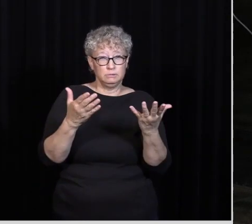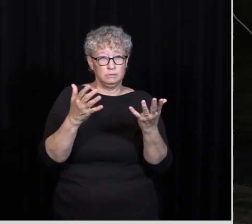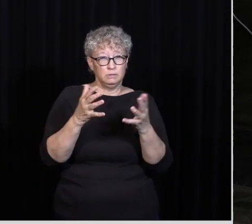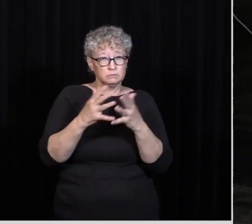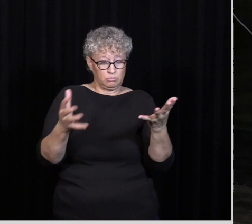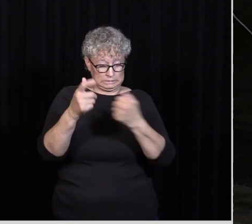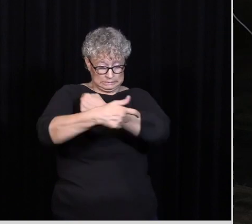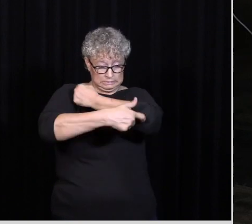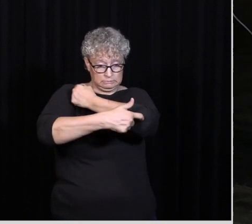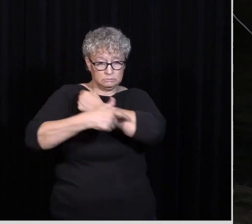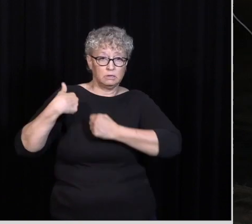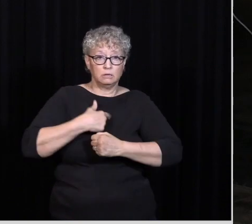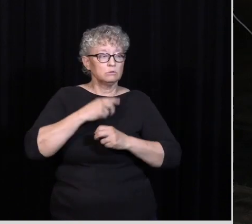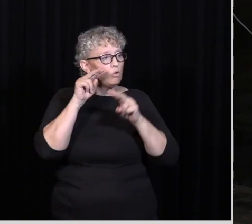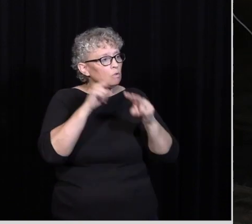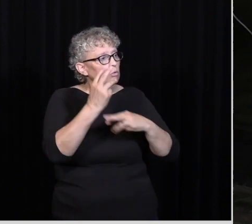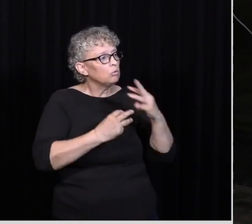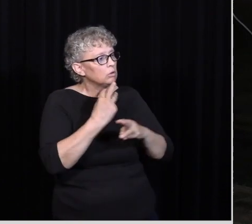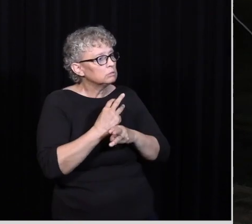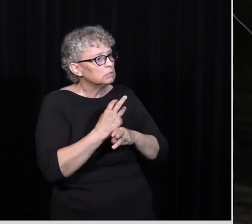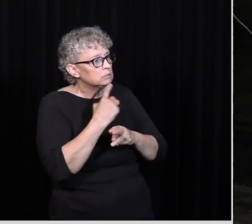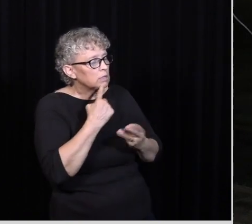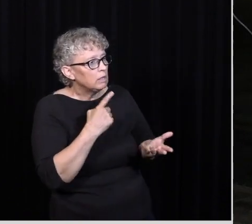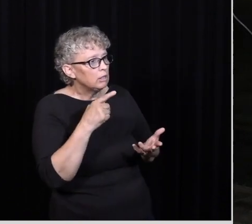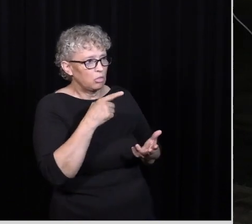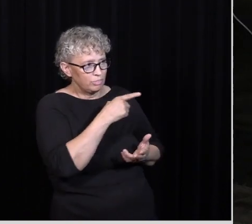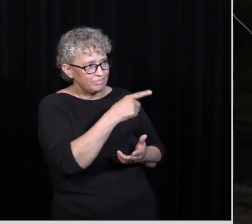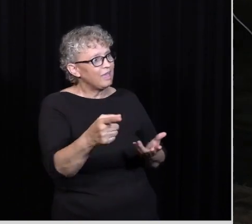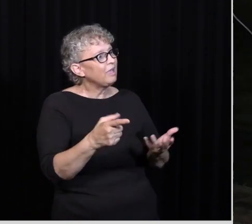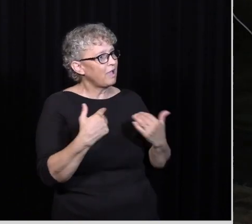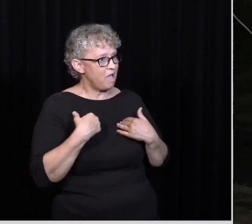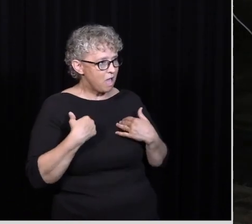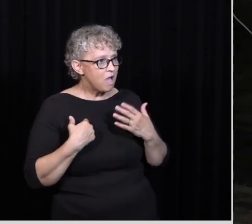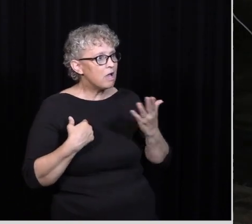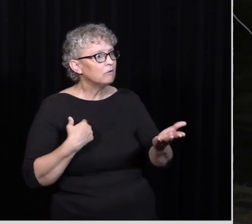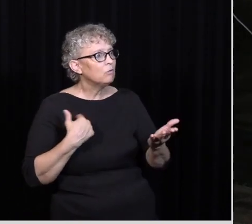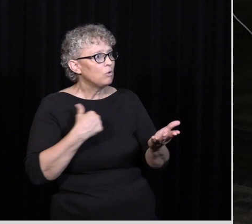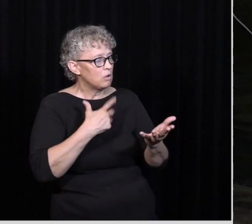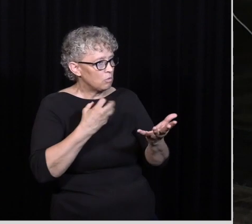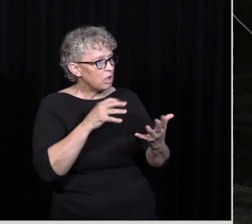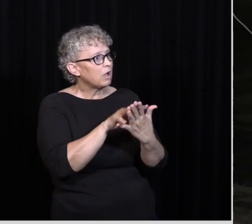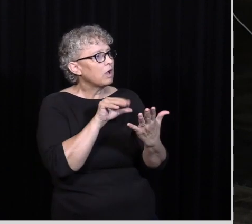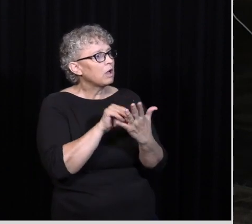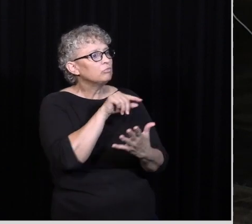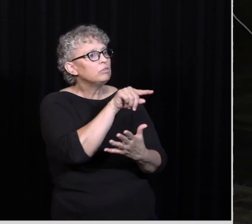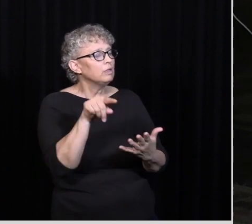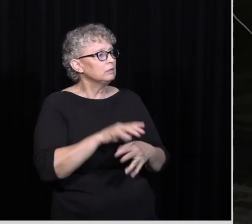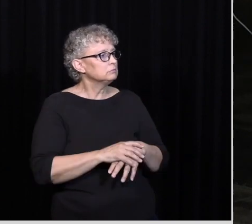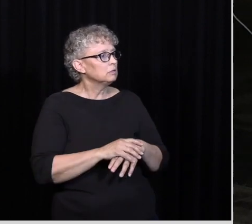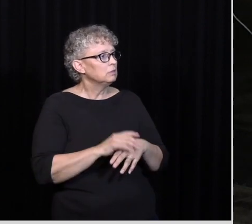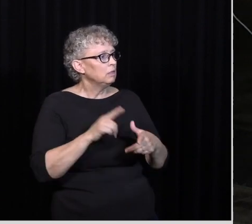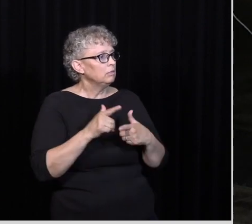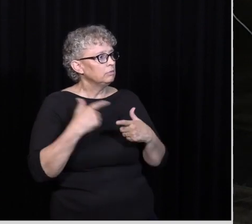Tempting For Us To Look At The World And Say They've Got It Going On Man We Want To Be Like Those Guys And Then We